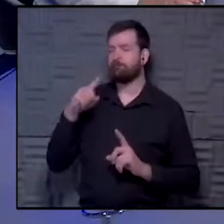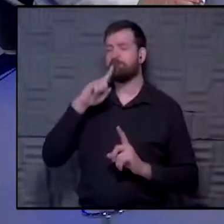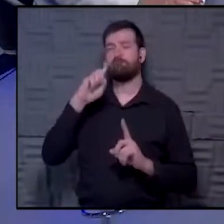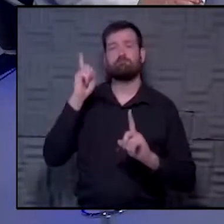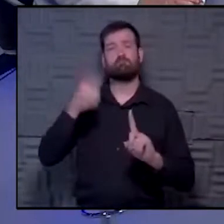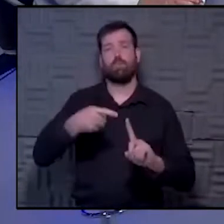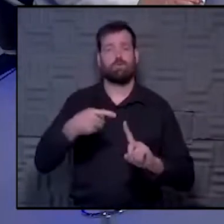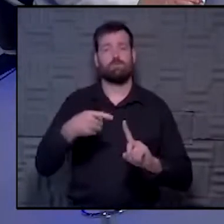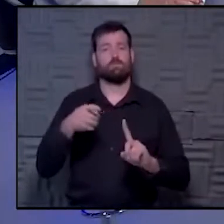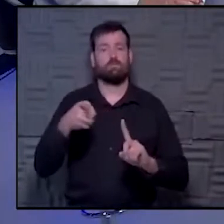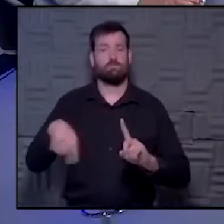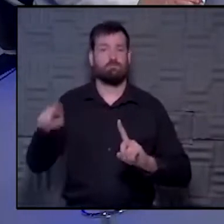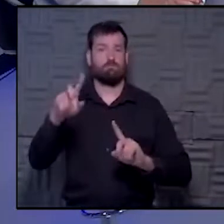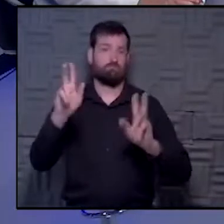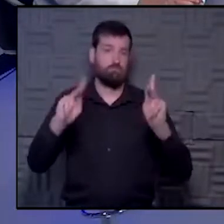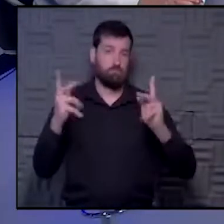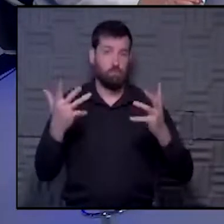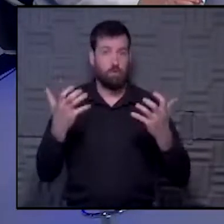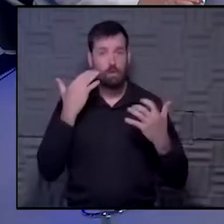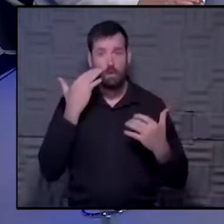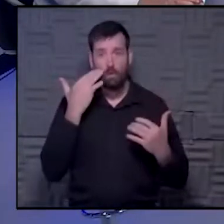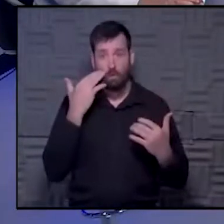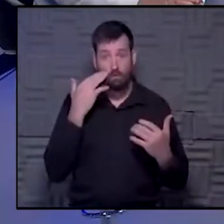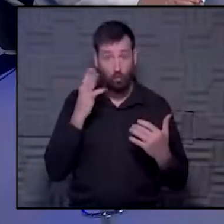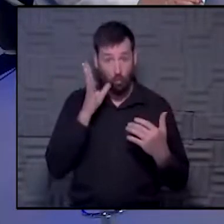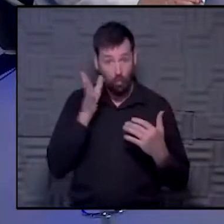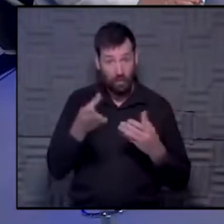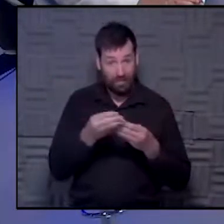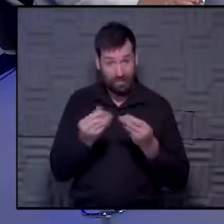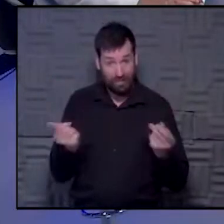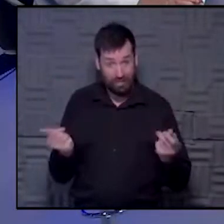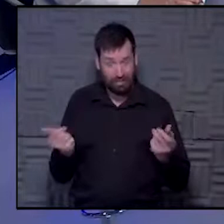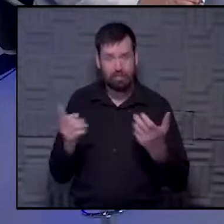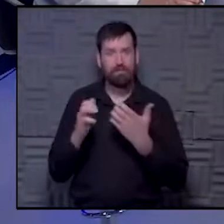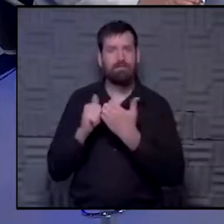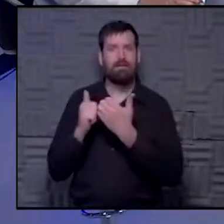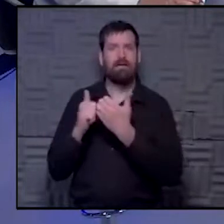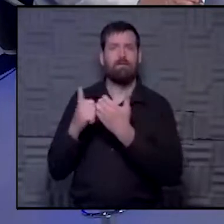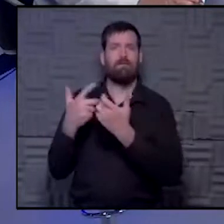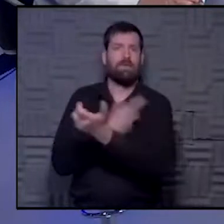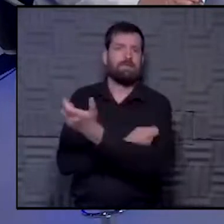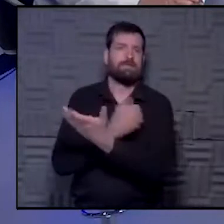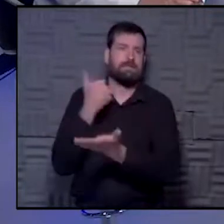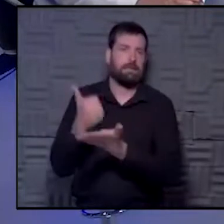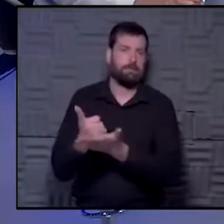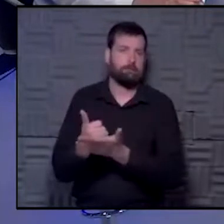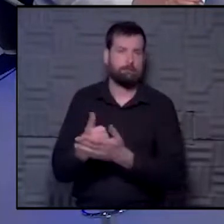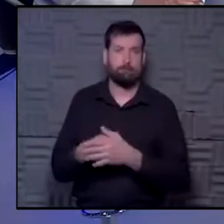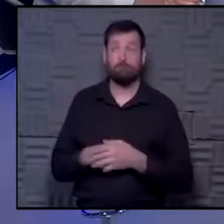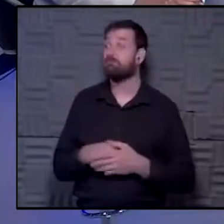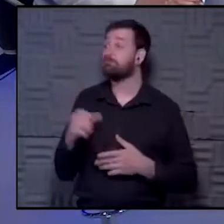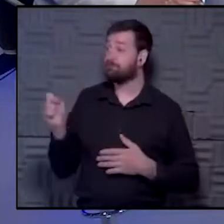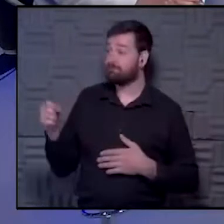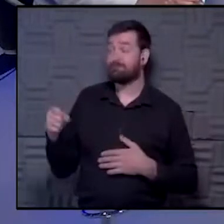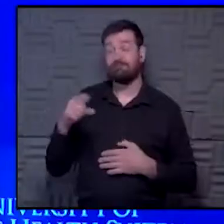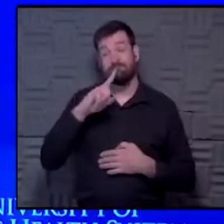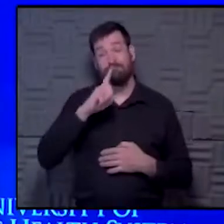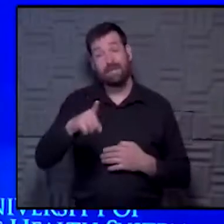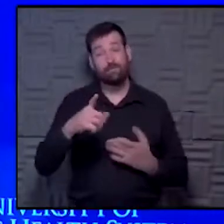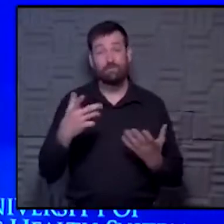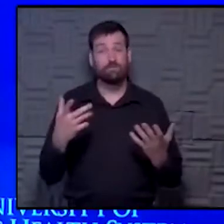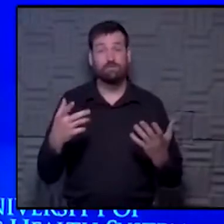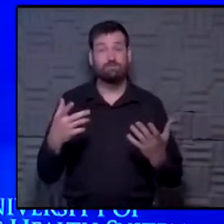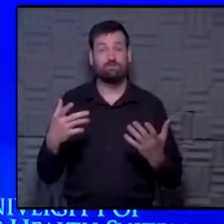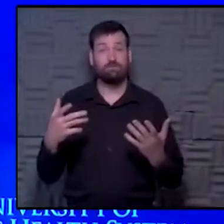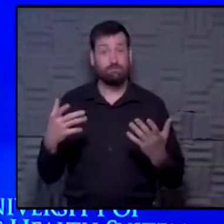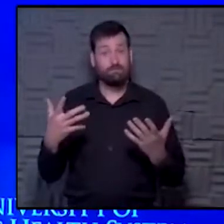people want to know is, is this ever going to go away, and how does vaccination help that? Yeah, so the answer is, that is